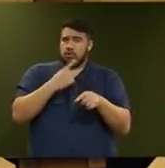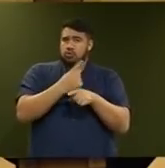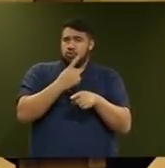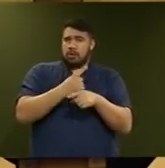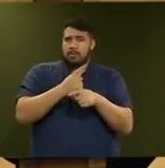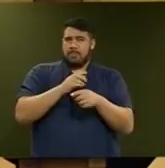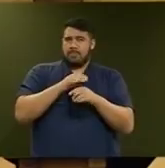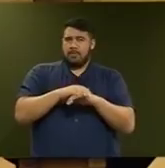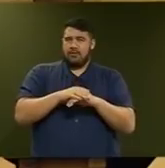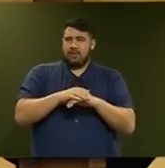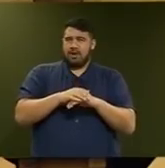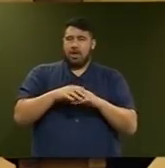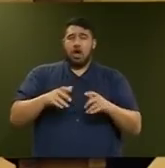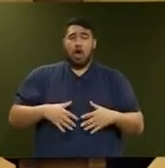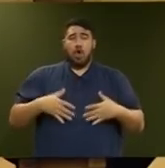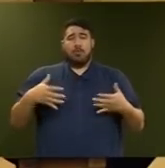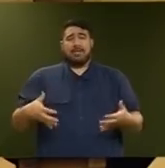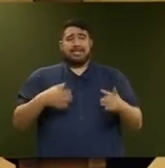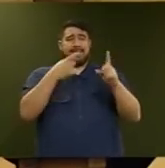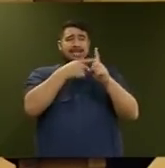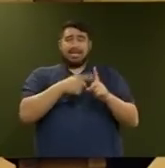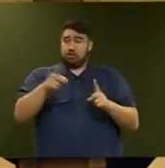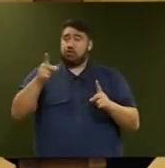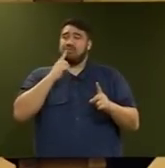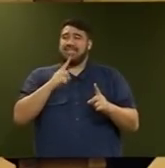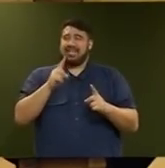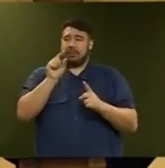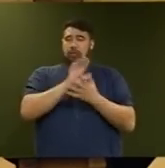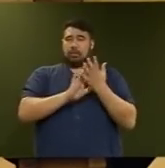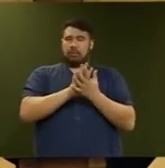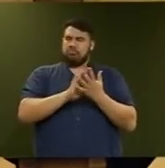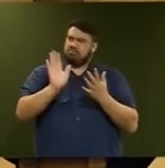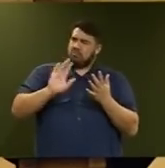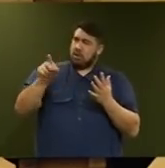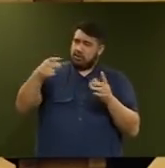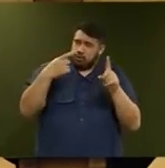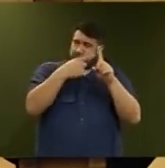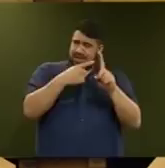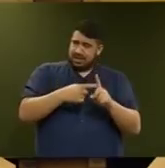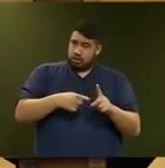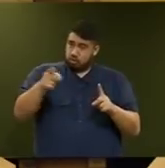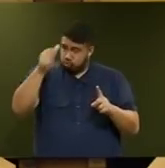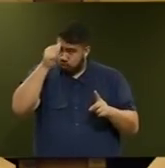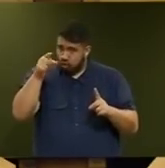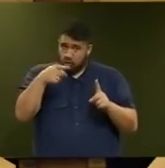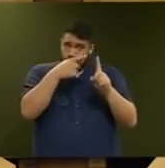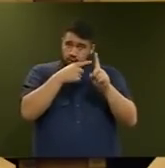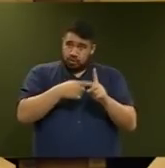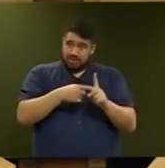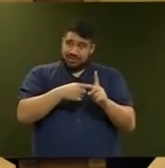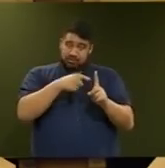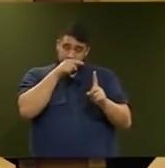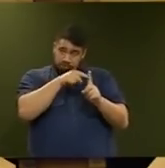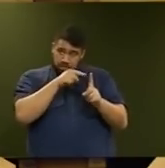vagueness of obesity targets, is he aware that those targets were introduced, those very